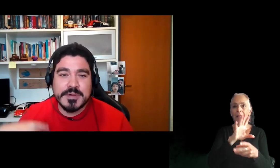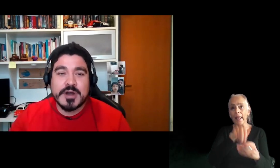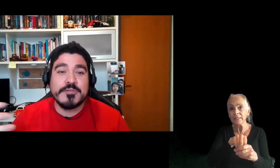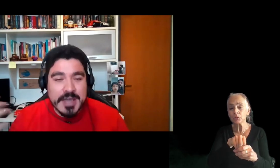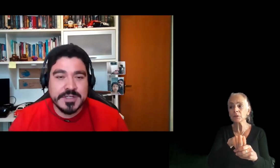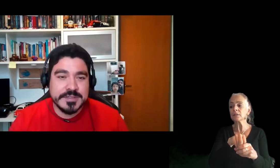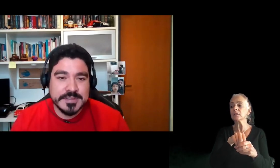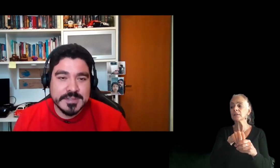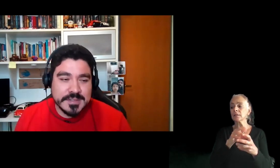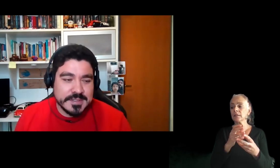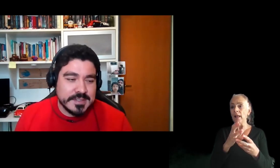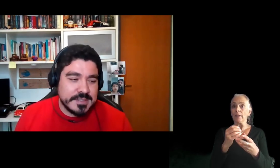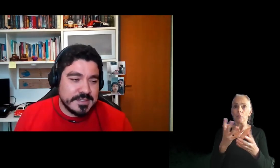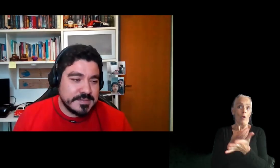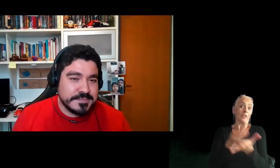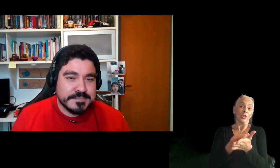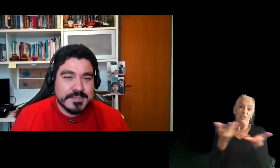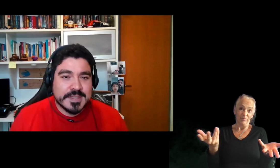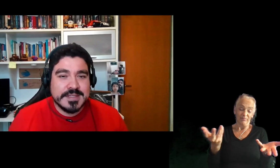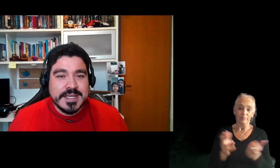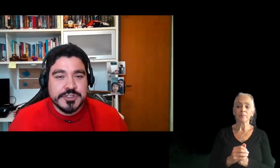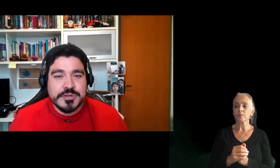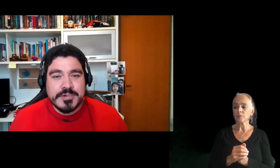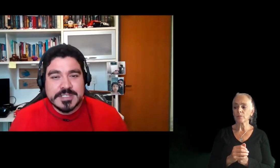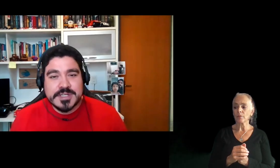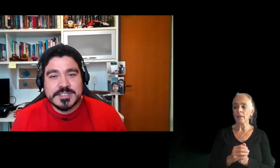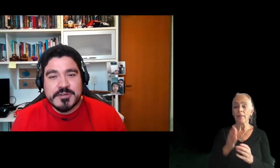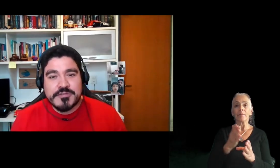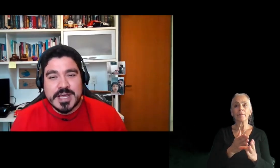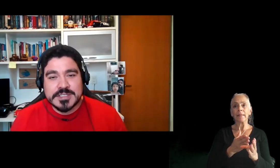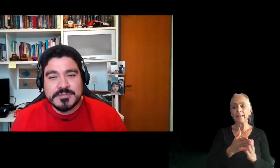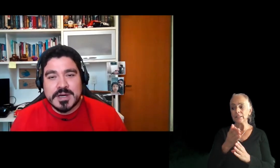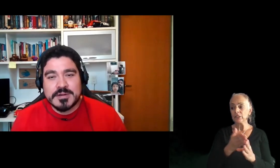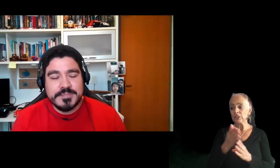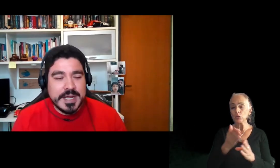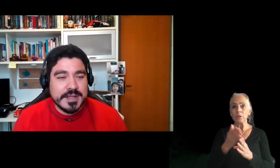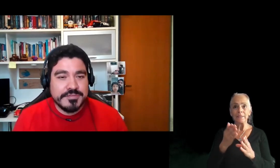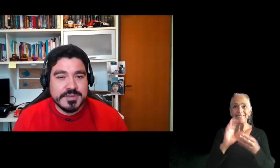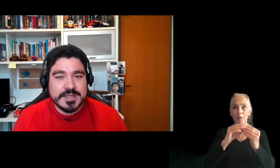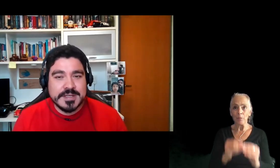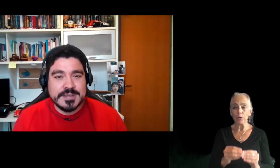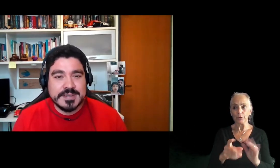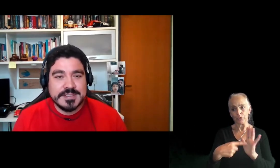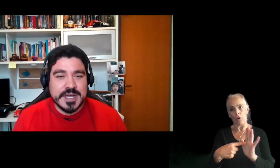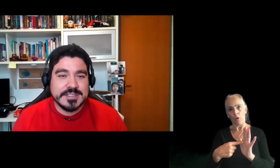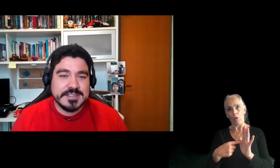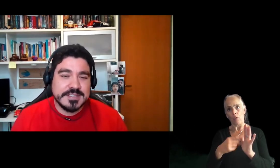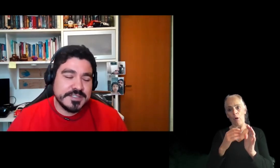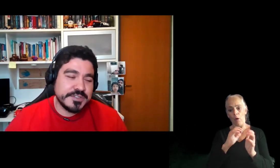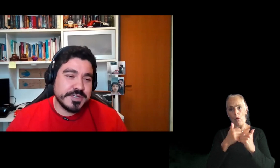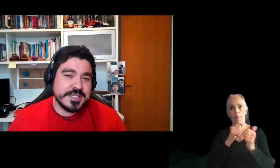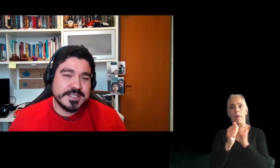above all revenue. And the industry impressive numbers are a reflection of how competitive, uh, and